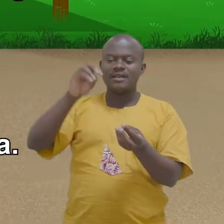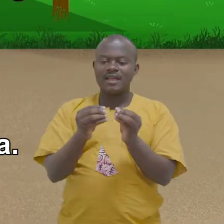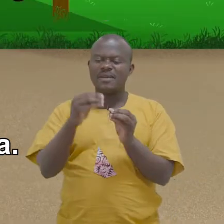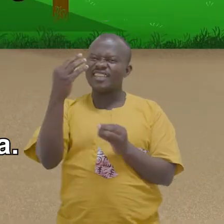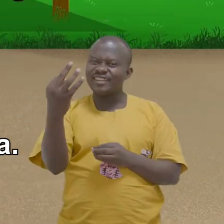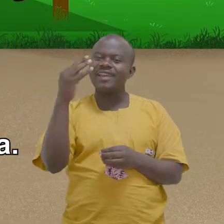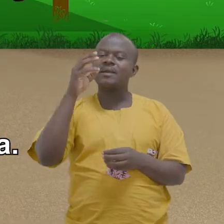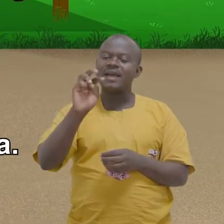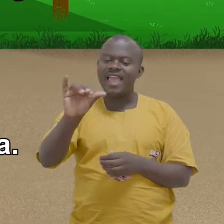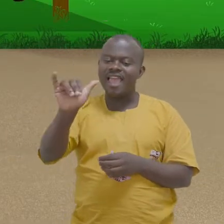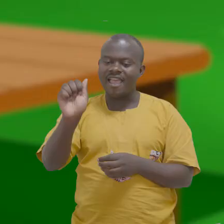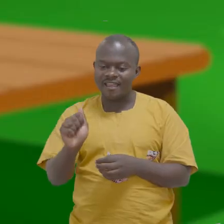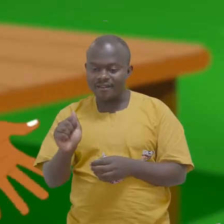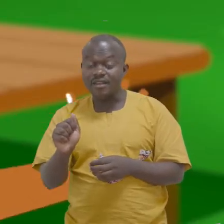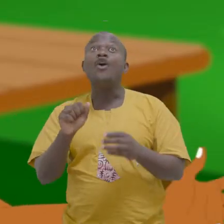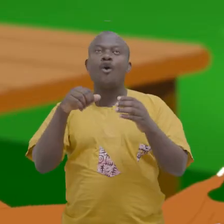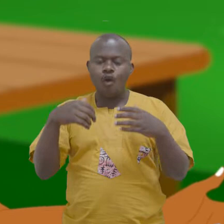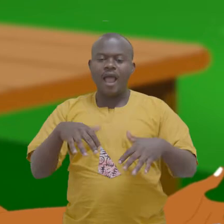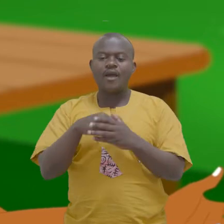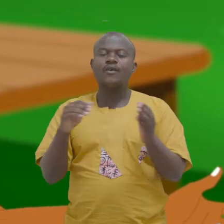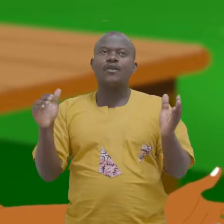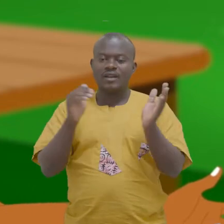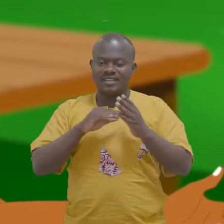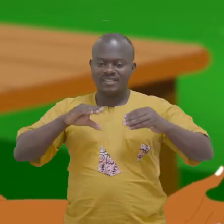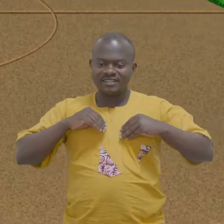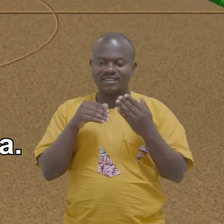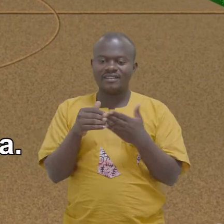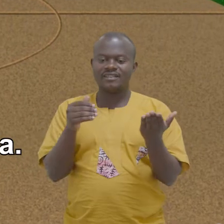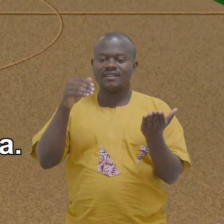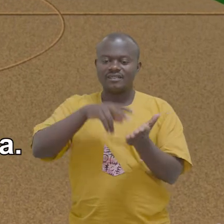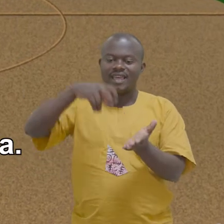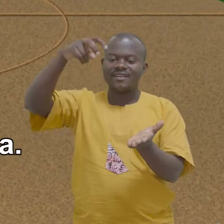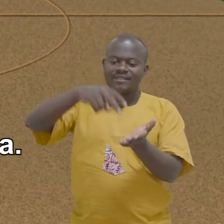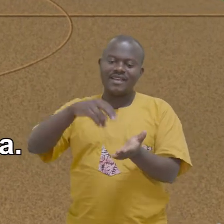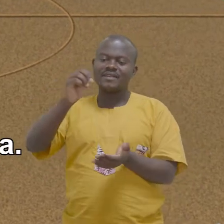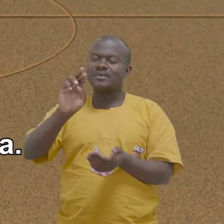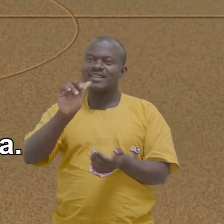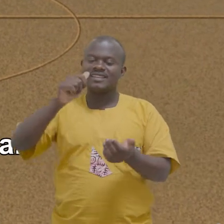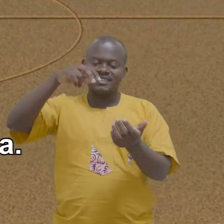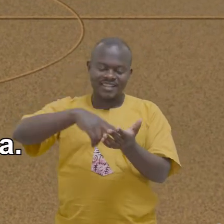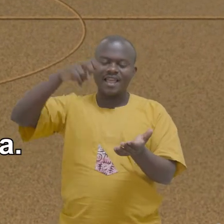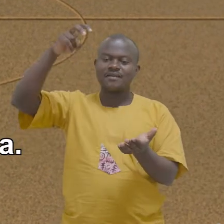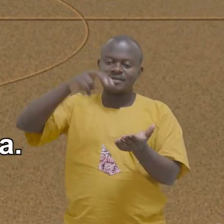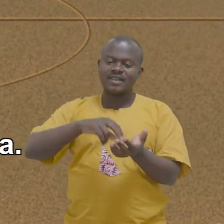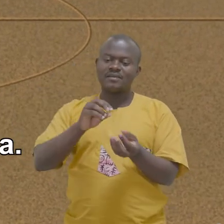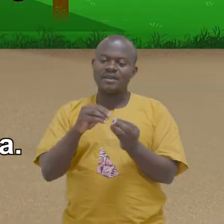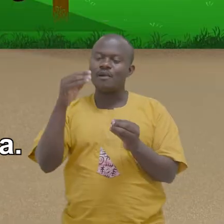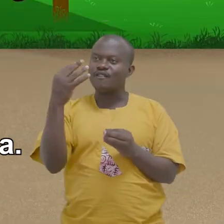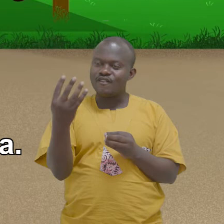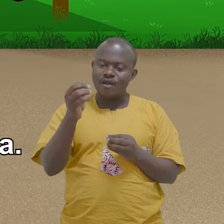number three Maria Let's try another style Three, four, five Maria Skip